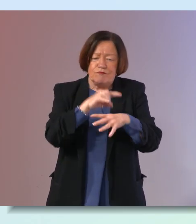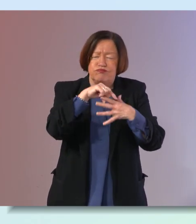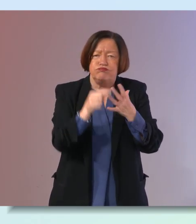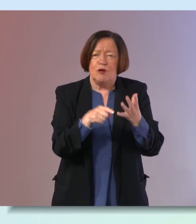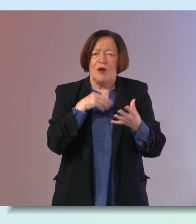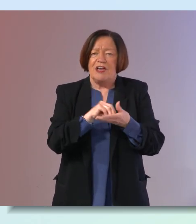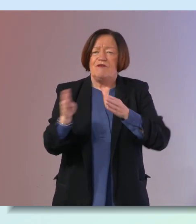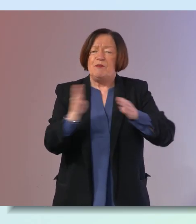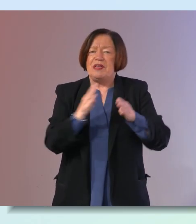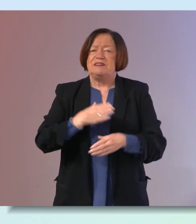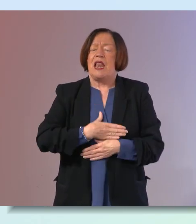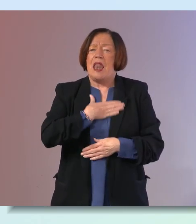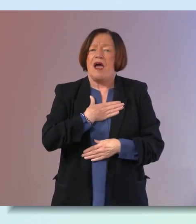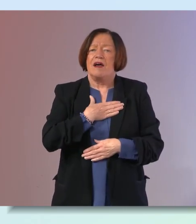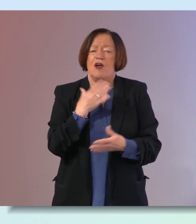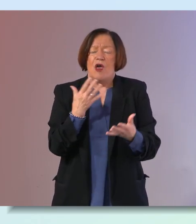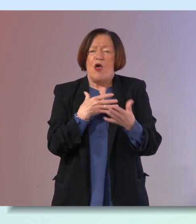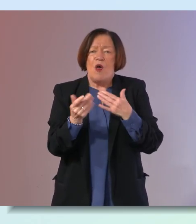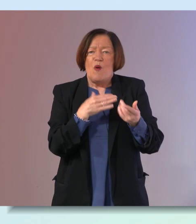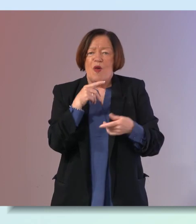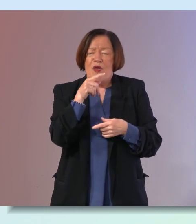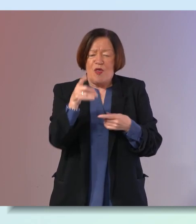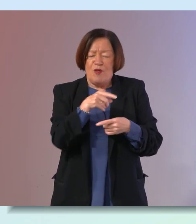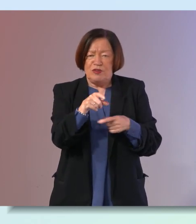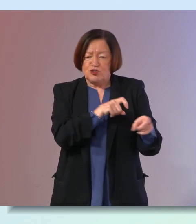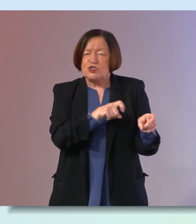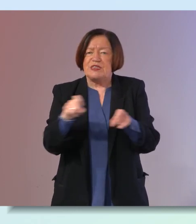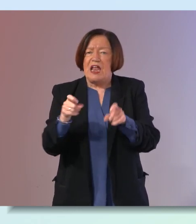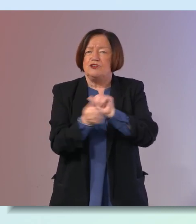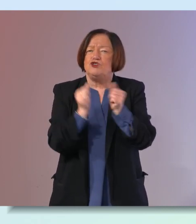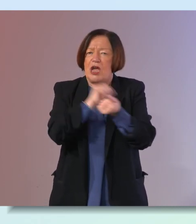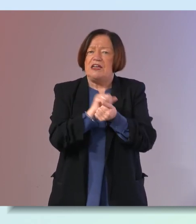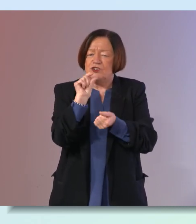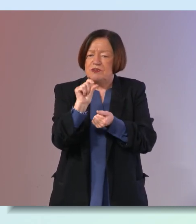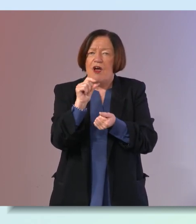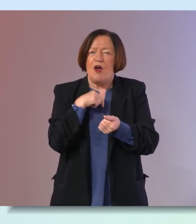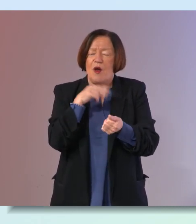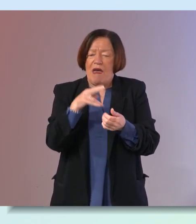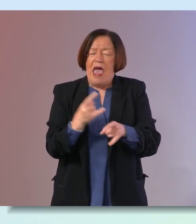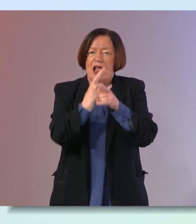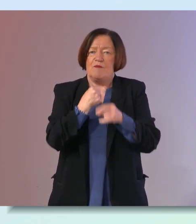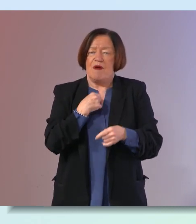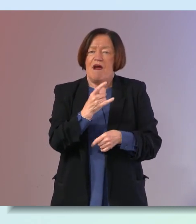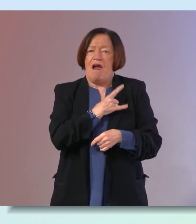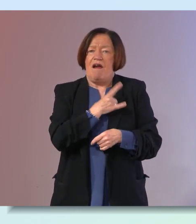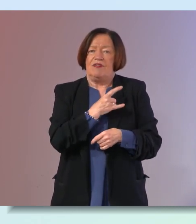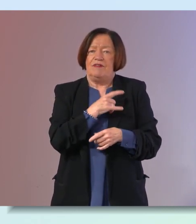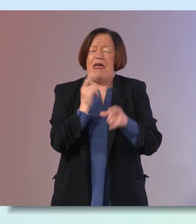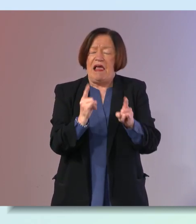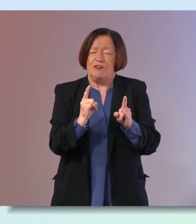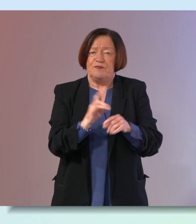all have very busy lives and what small maybe sustainable changes we can make in our lives to help our heart health